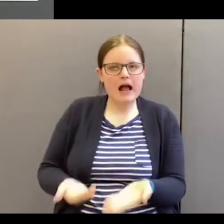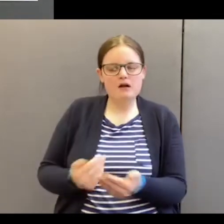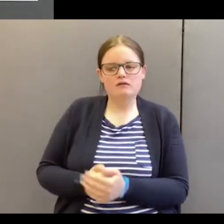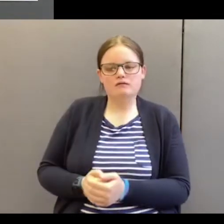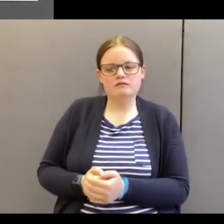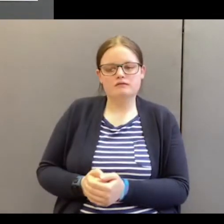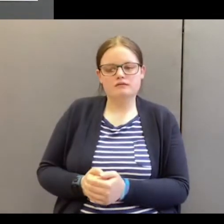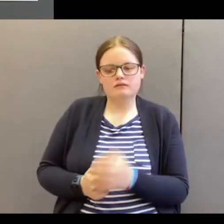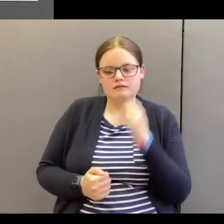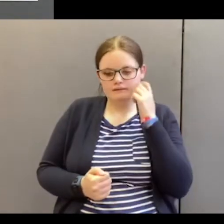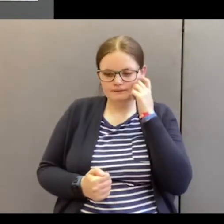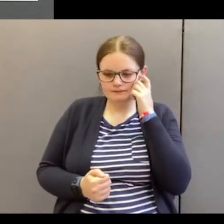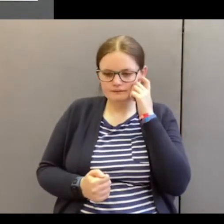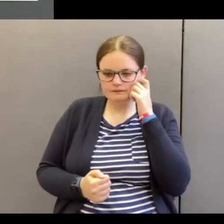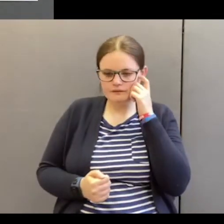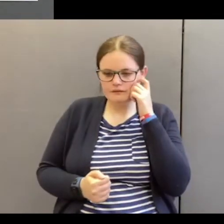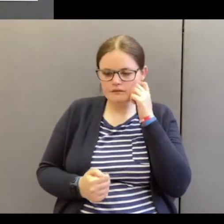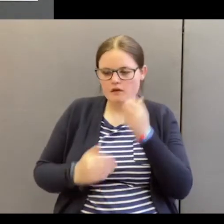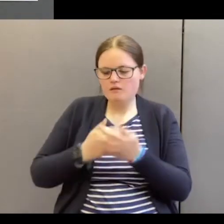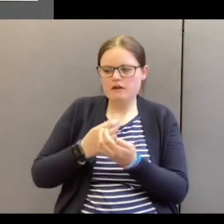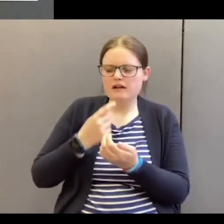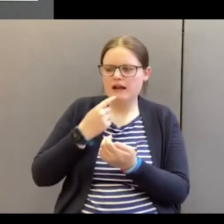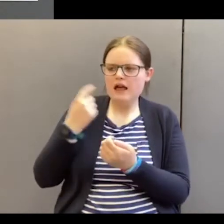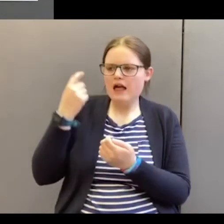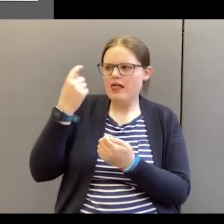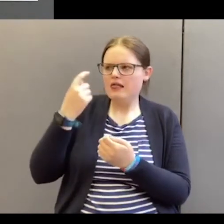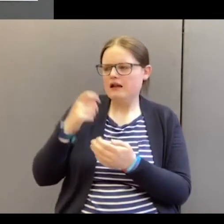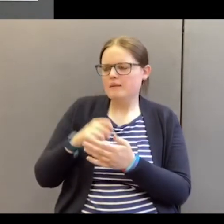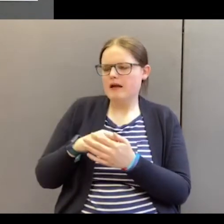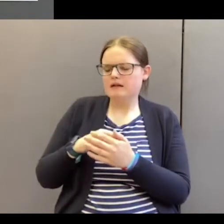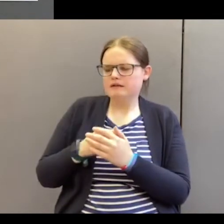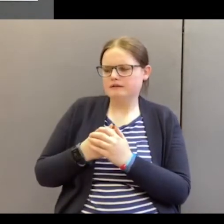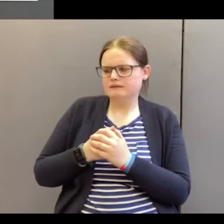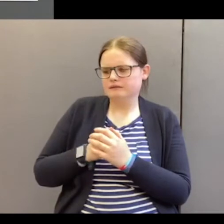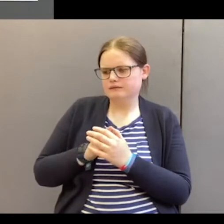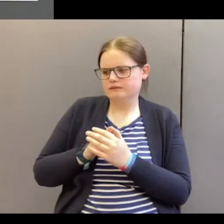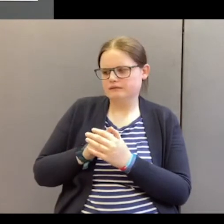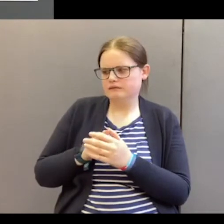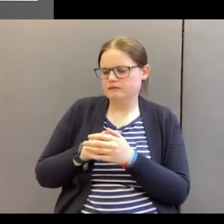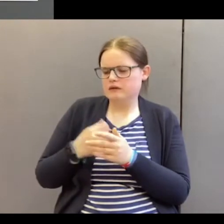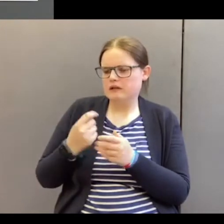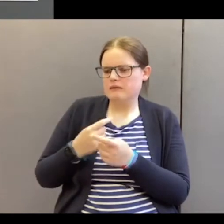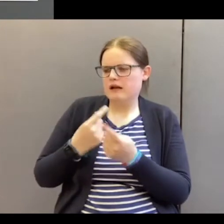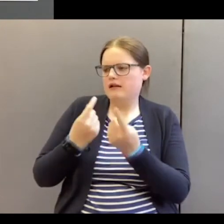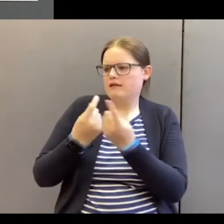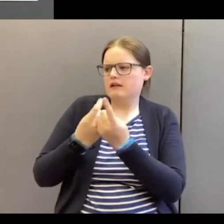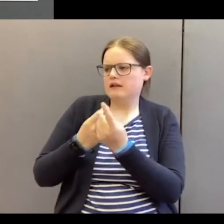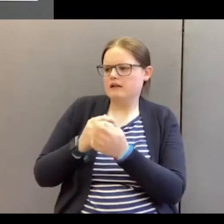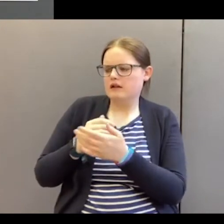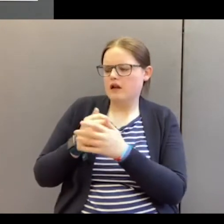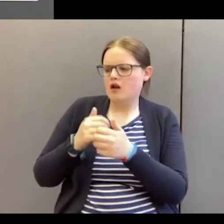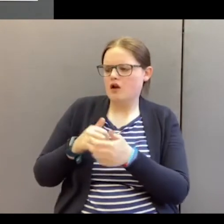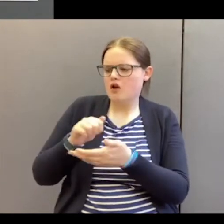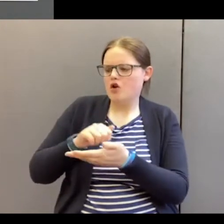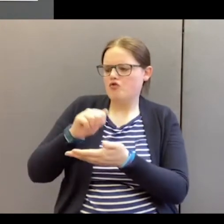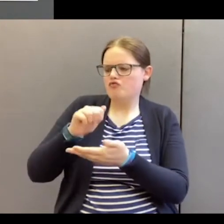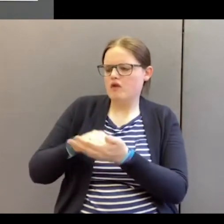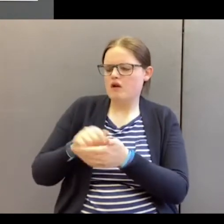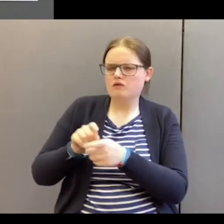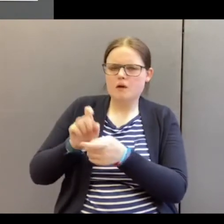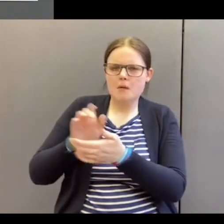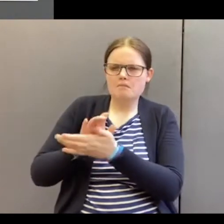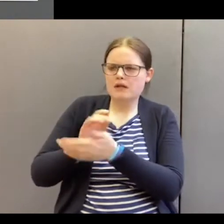The world says think of superstition. Think of things that suit and please.